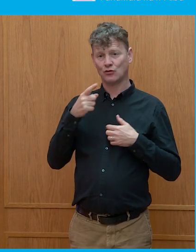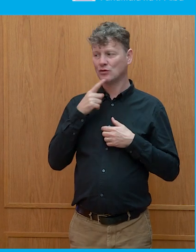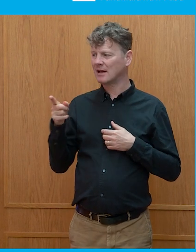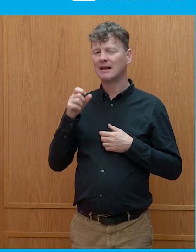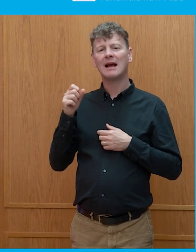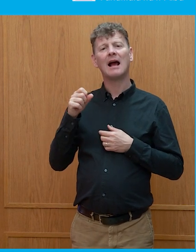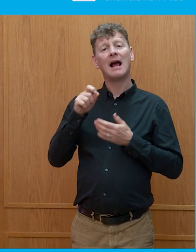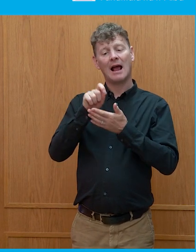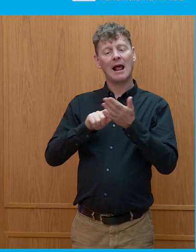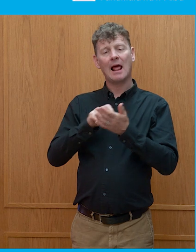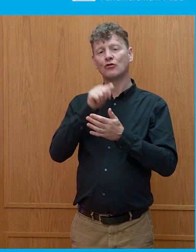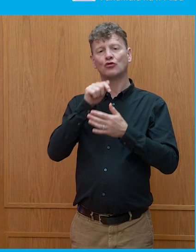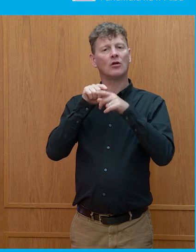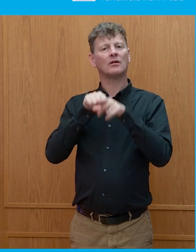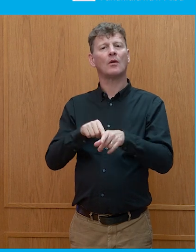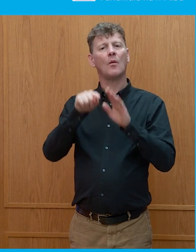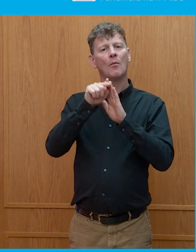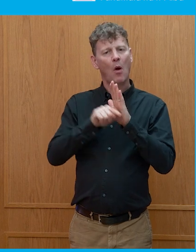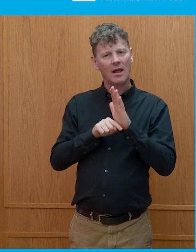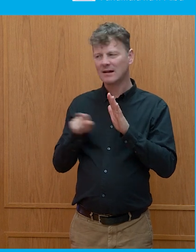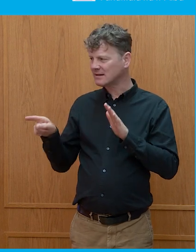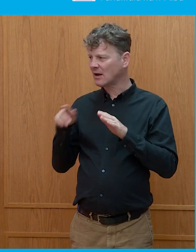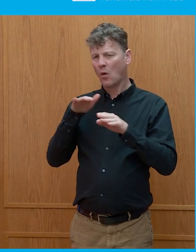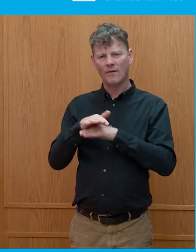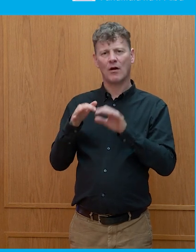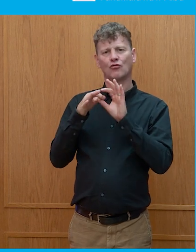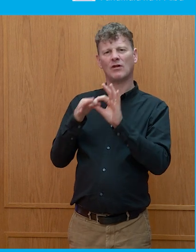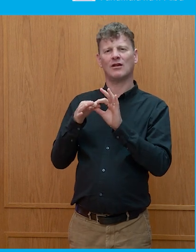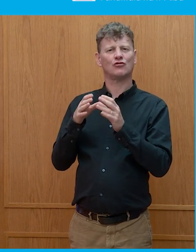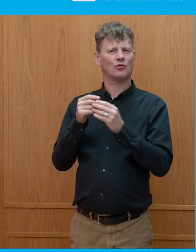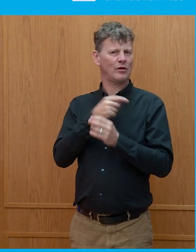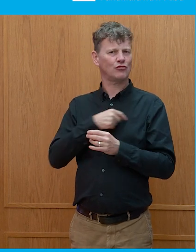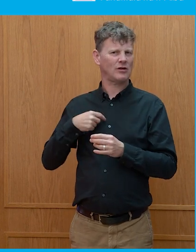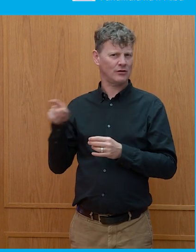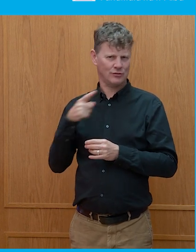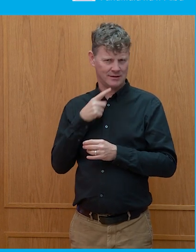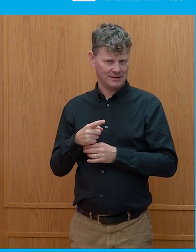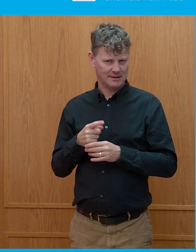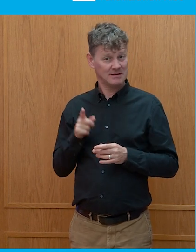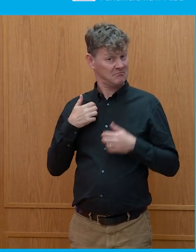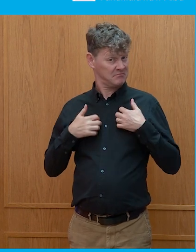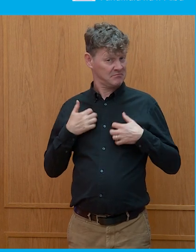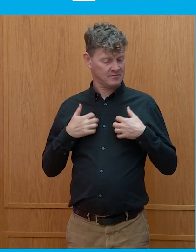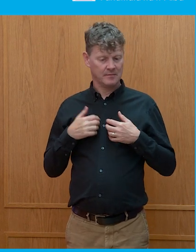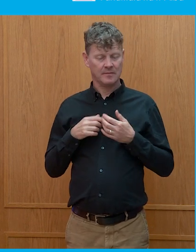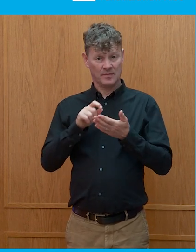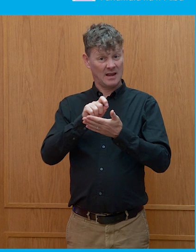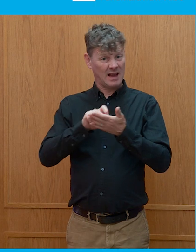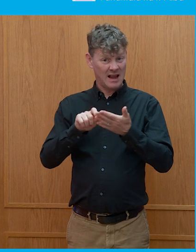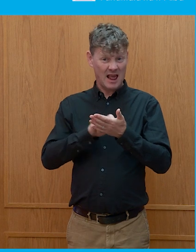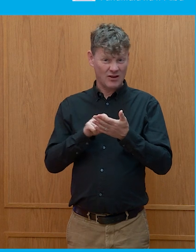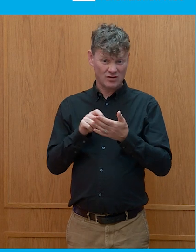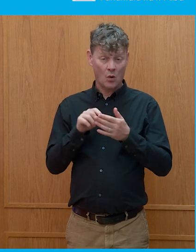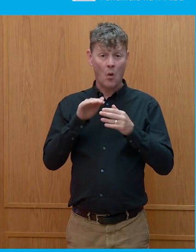policy, they're about relations with China, and elections are actually not often about